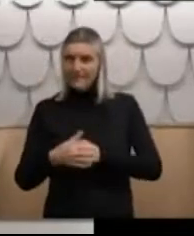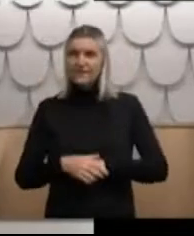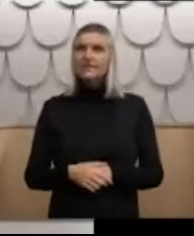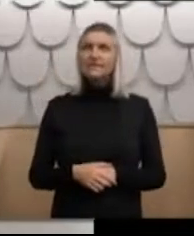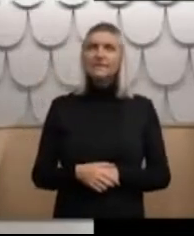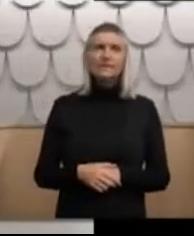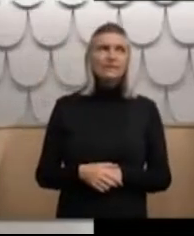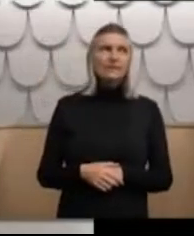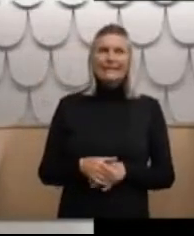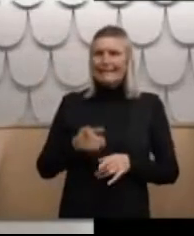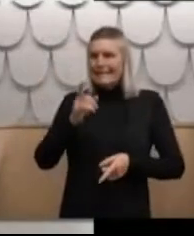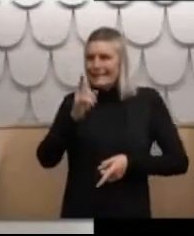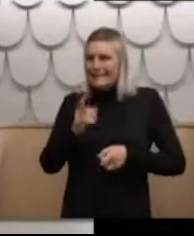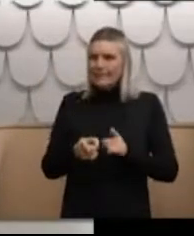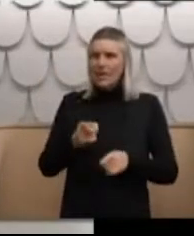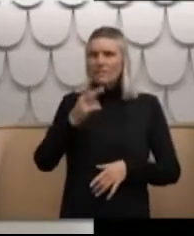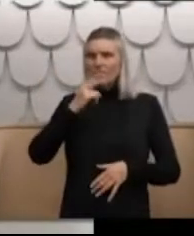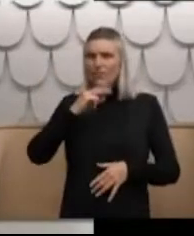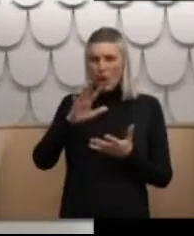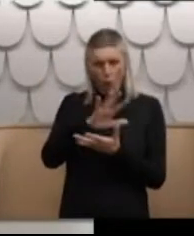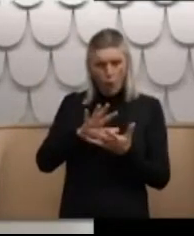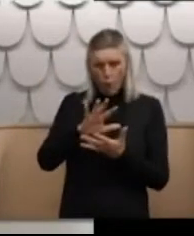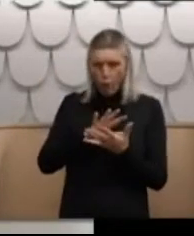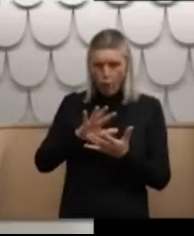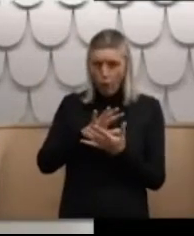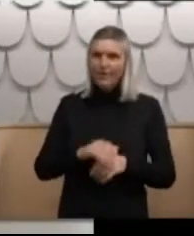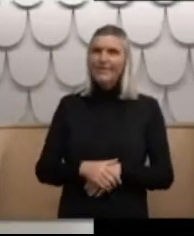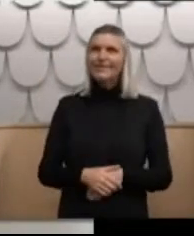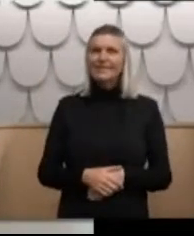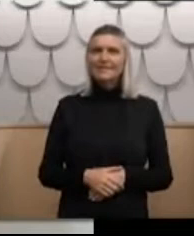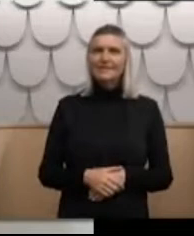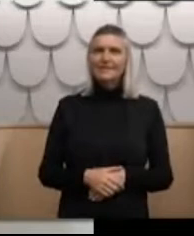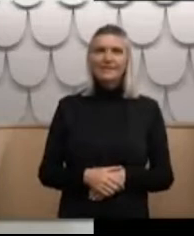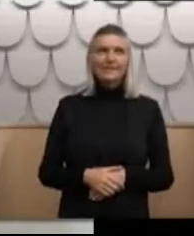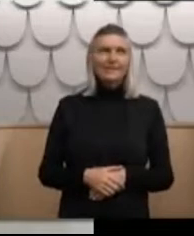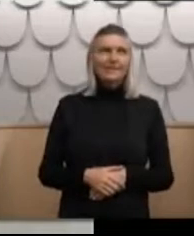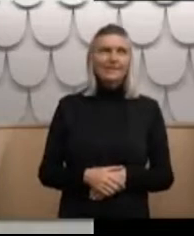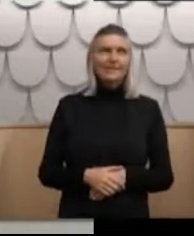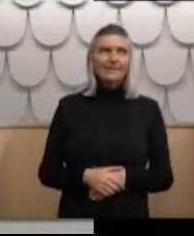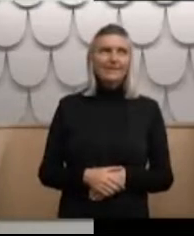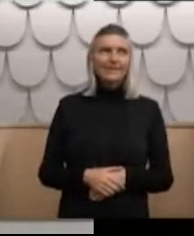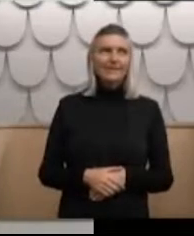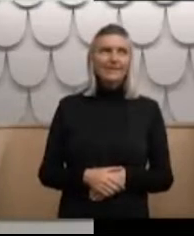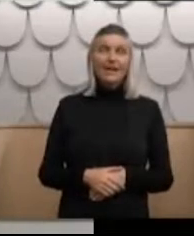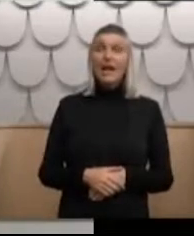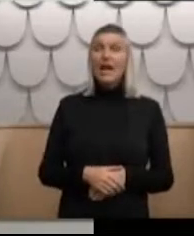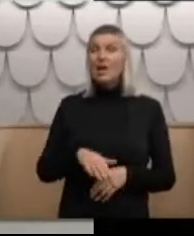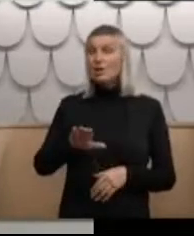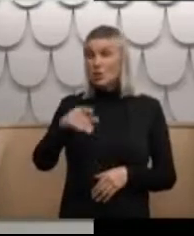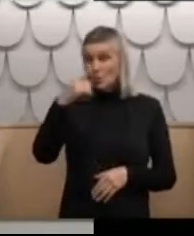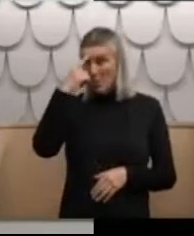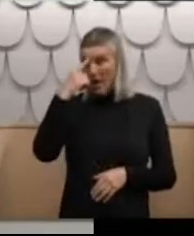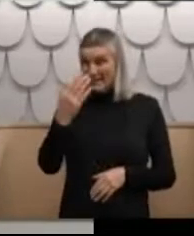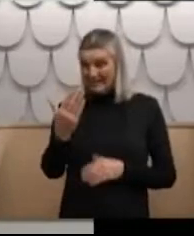Just cos sometimes it's a little bit mumbled, and I know we Māori talk like this, so if you just keep